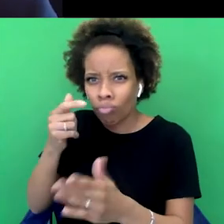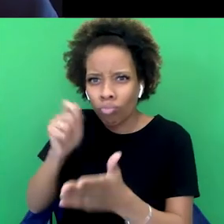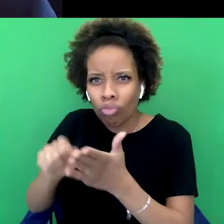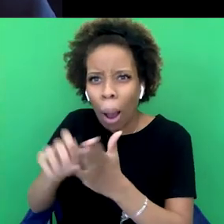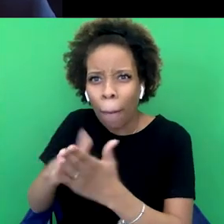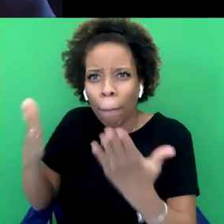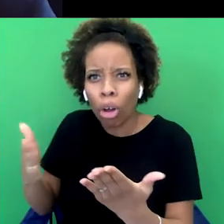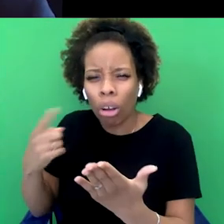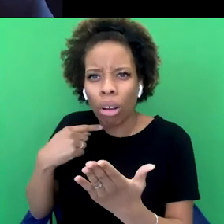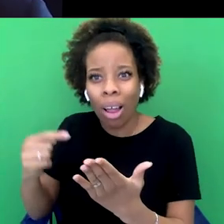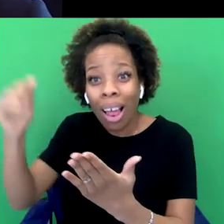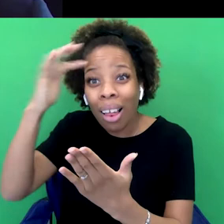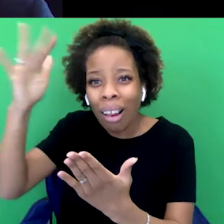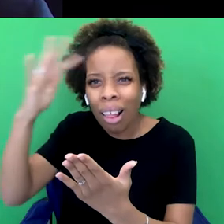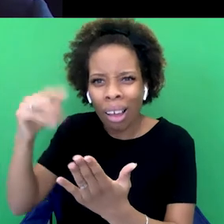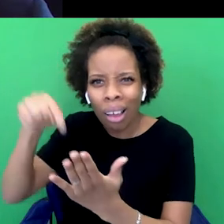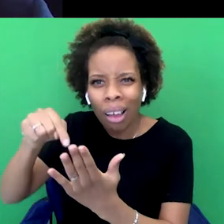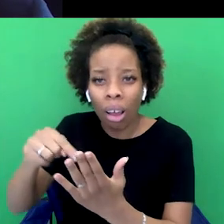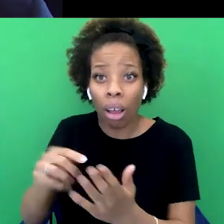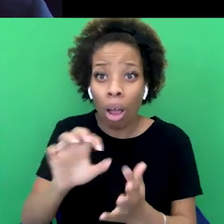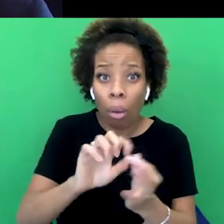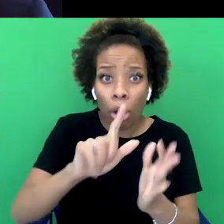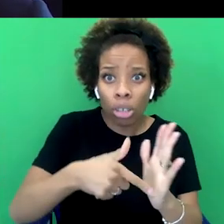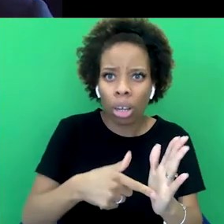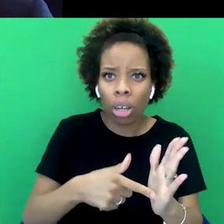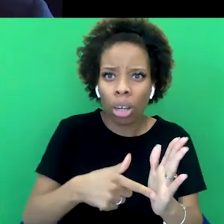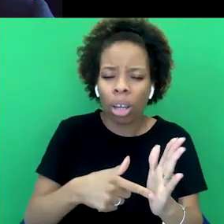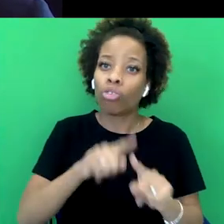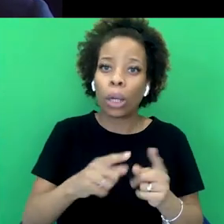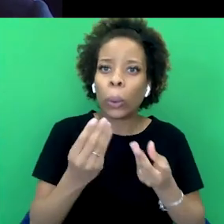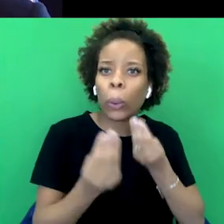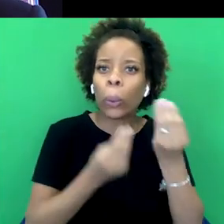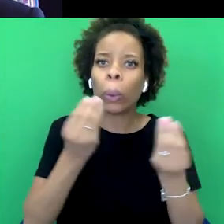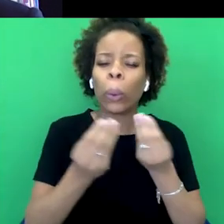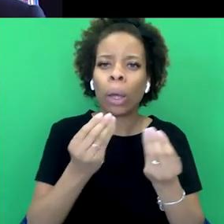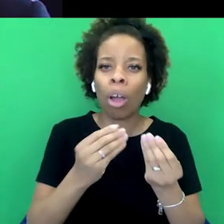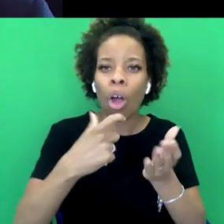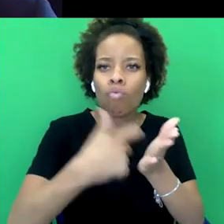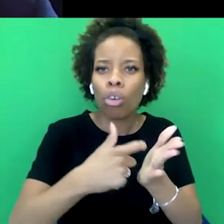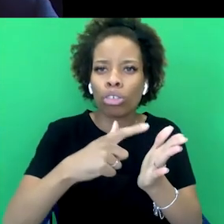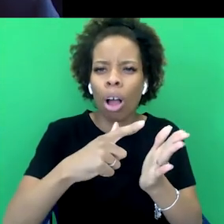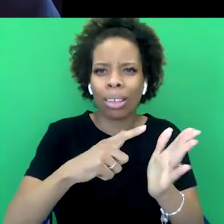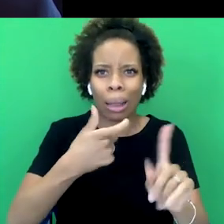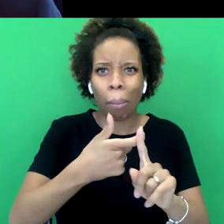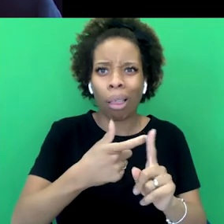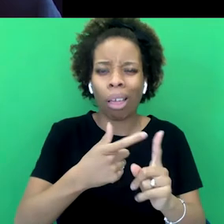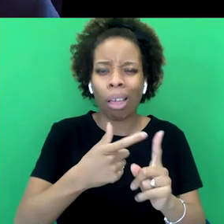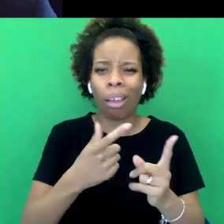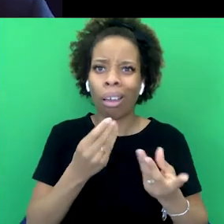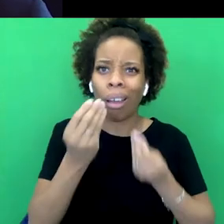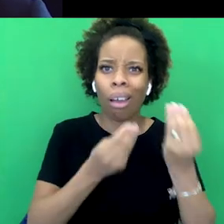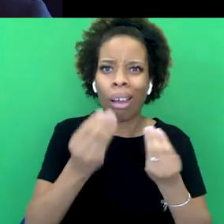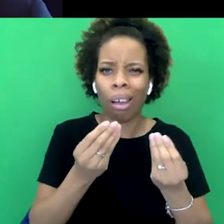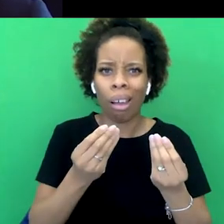you know, Boris is, you know, reading out Rudyard Kipling or trying to, in Burma, you know, talking about flag-waving piccaninnis.